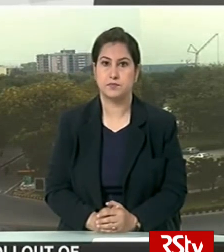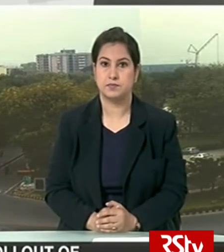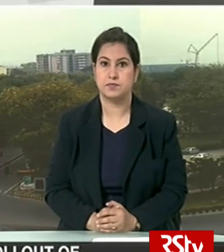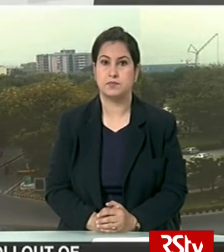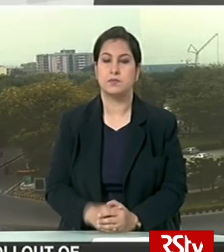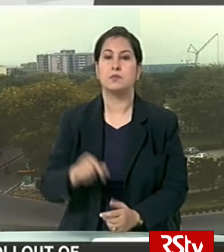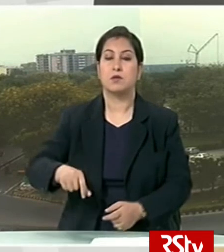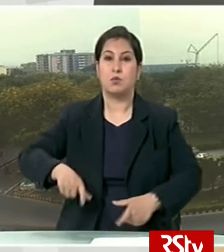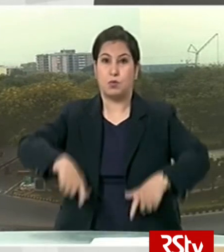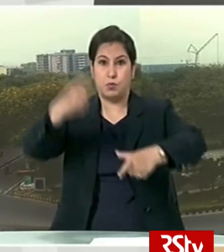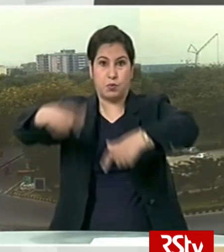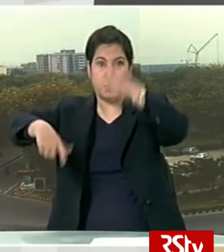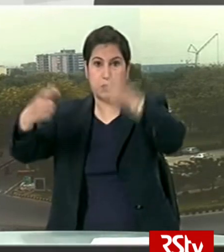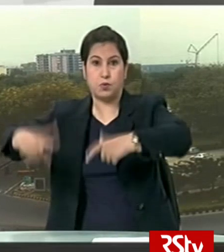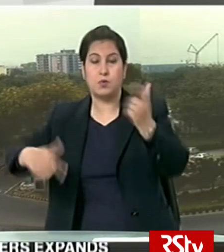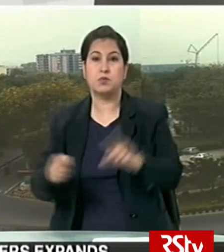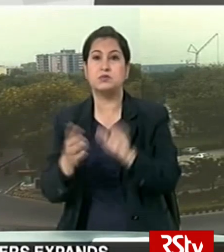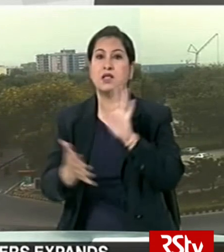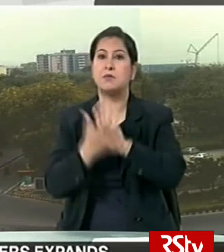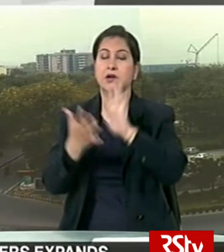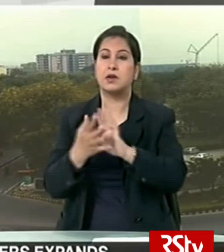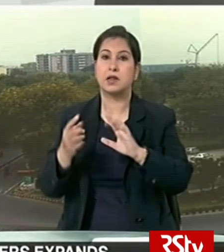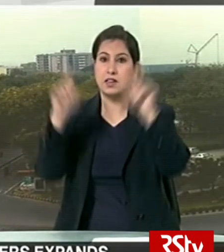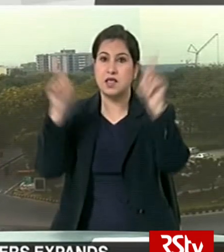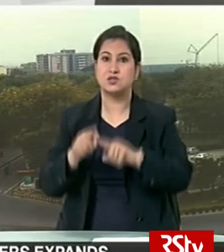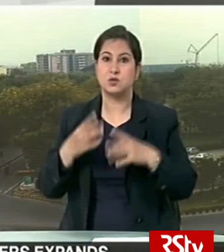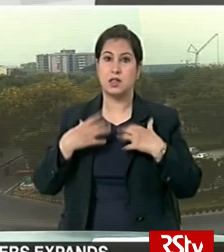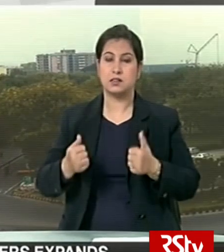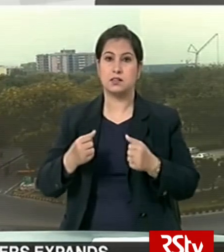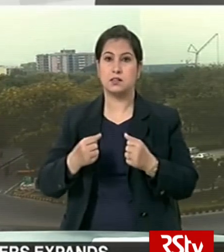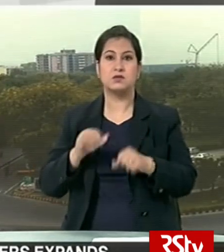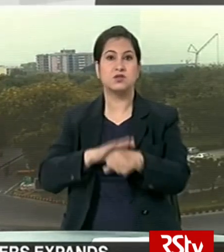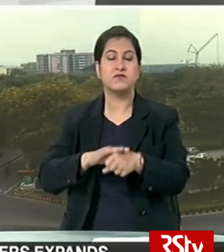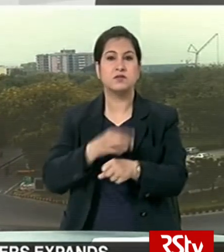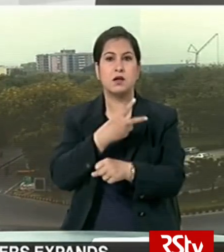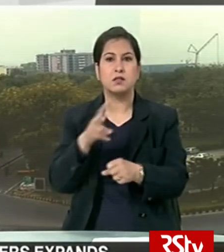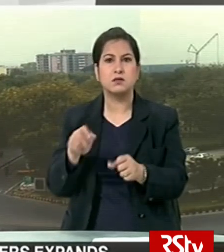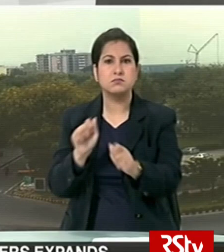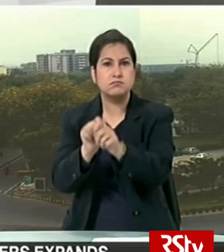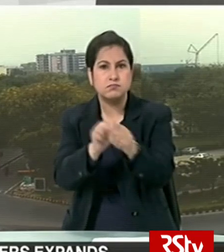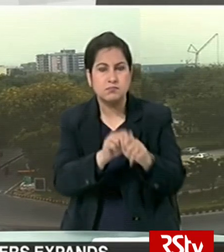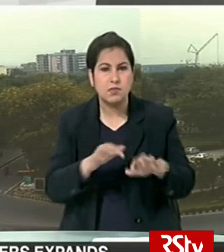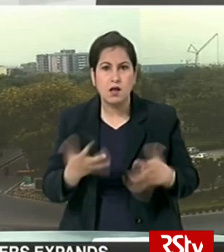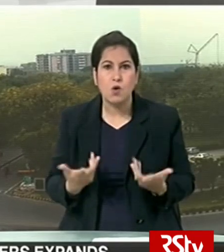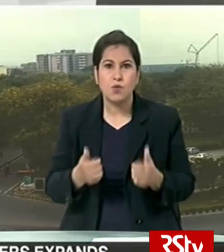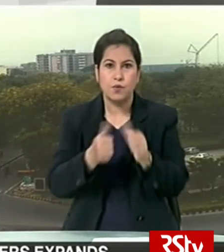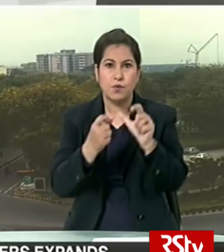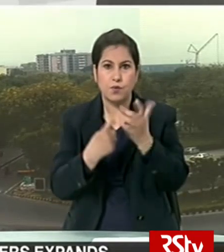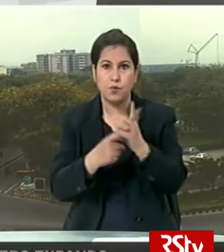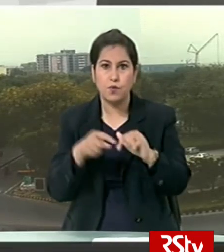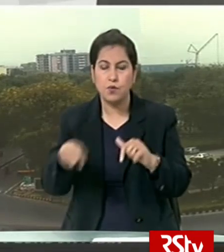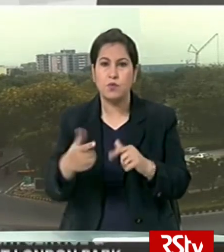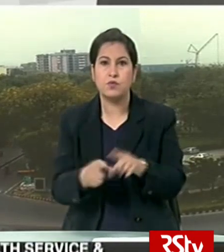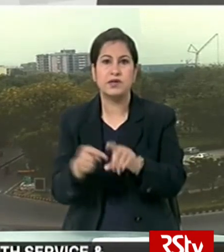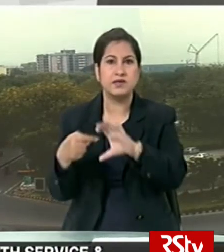A forest of placards celebrating the National Health Service and other key workers sprung up as part of an art installation on the